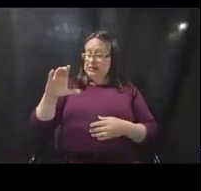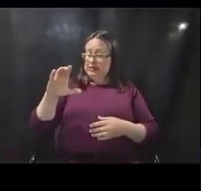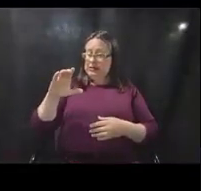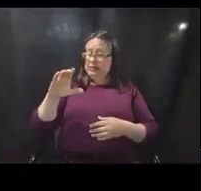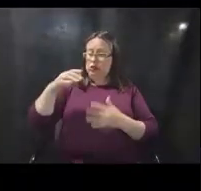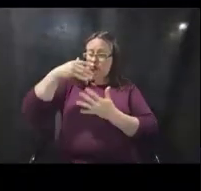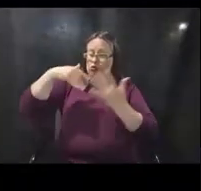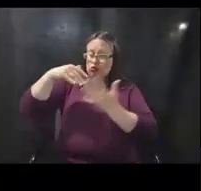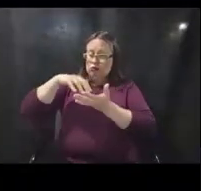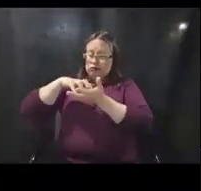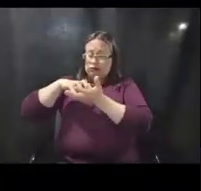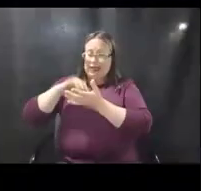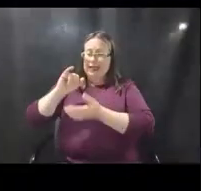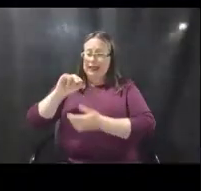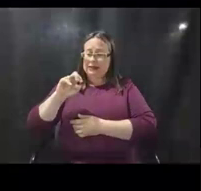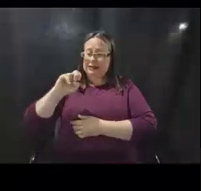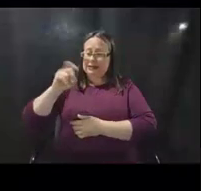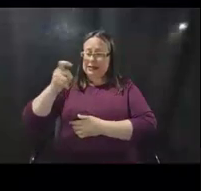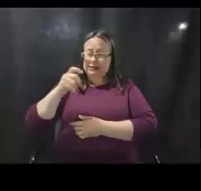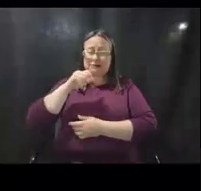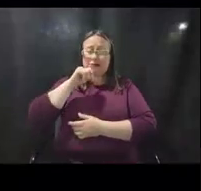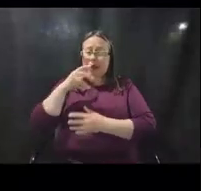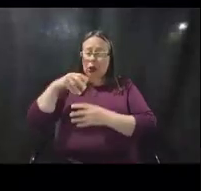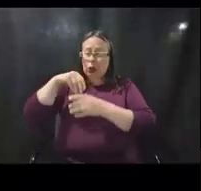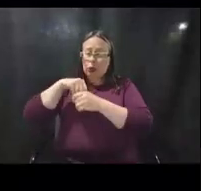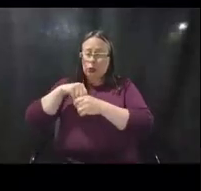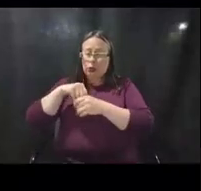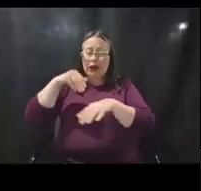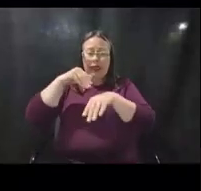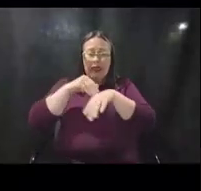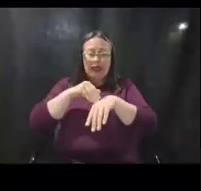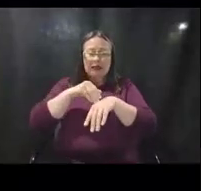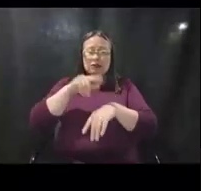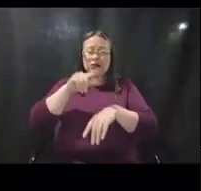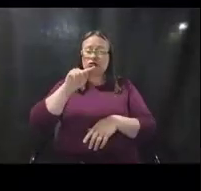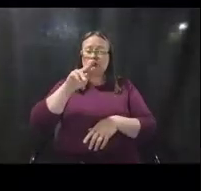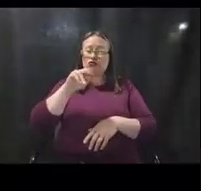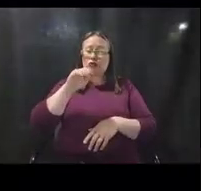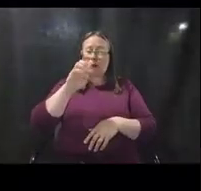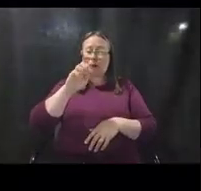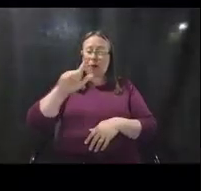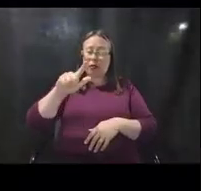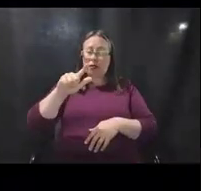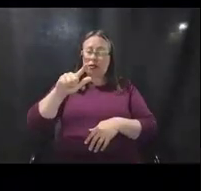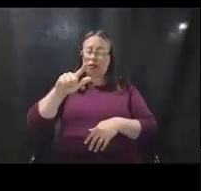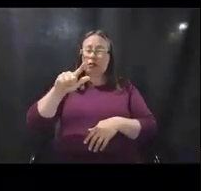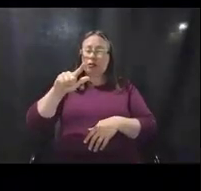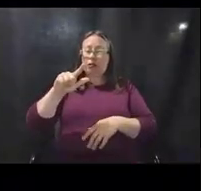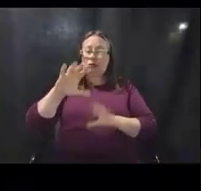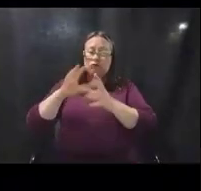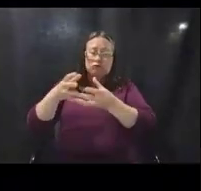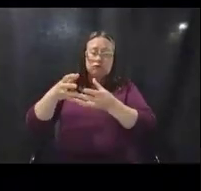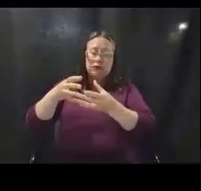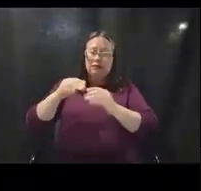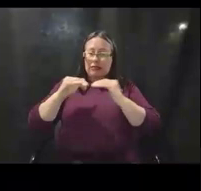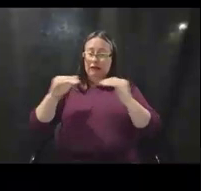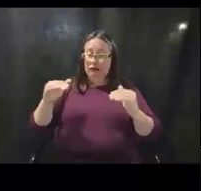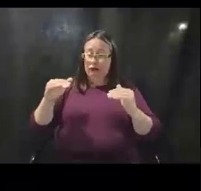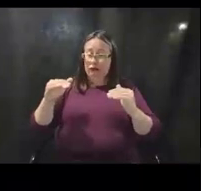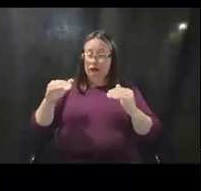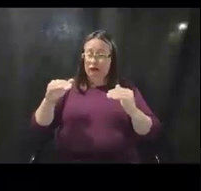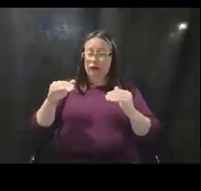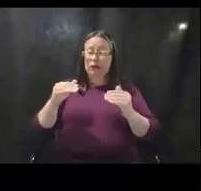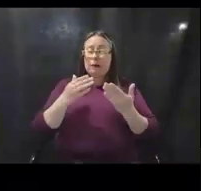does not necessarily include data at the tribal nation level. And it may not be the case that there is another